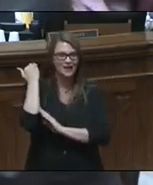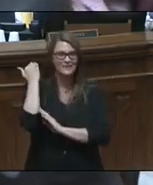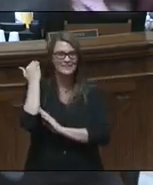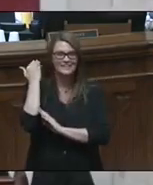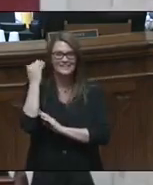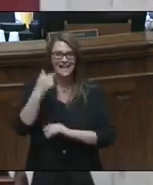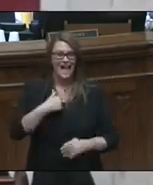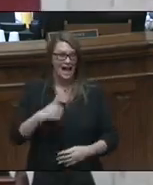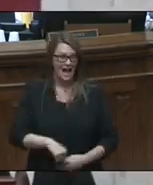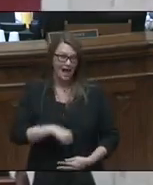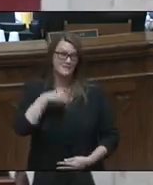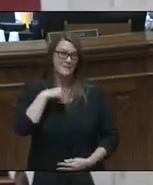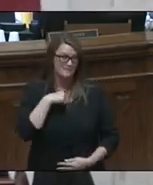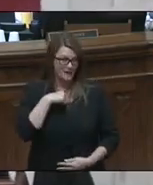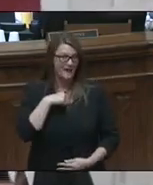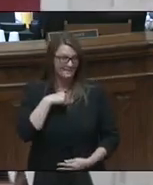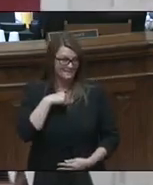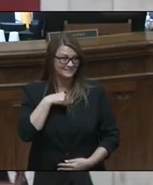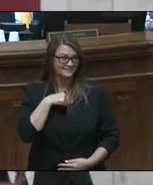I'm your proudest fraud.